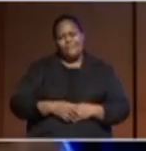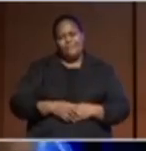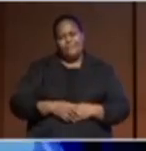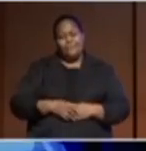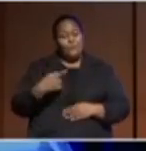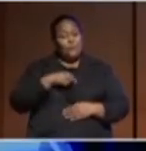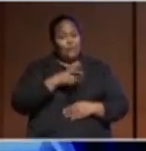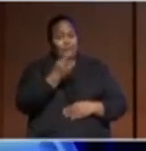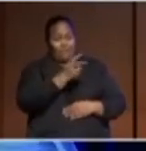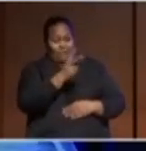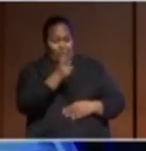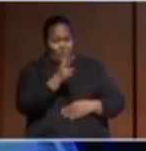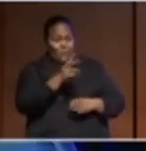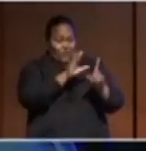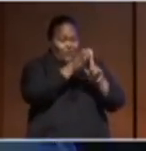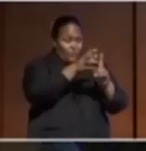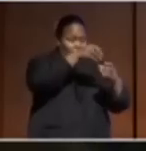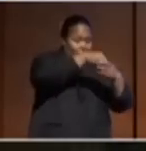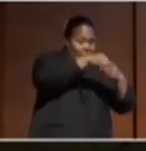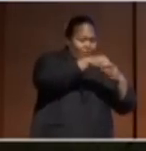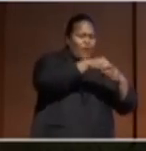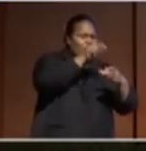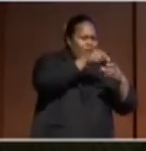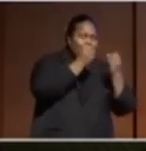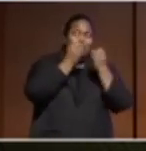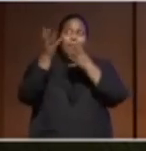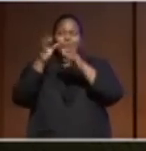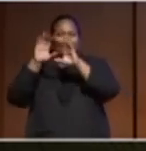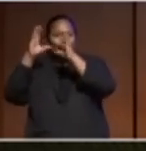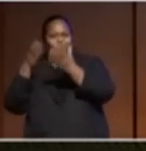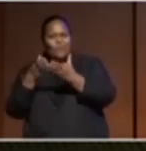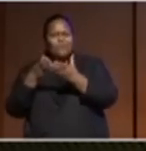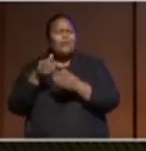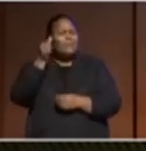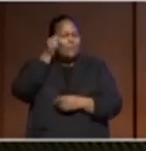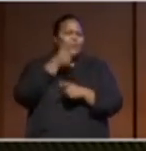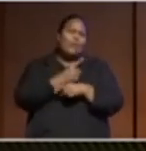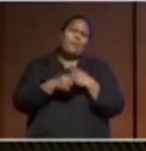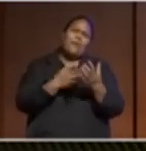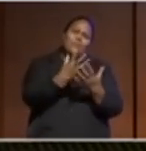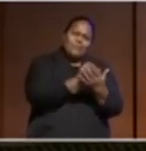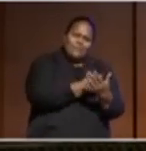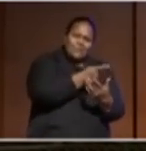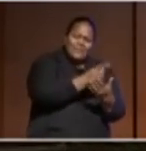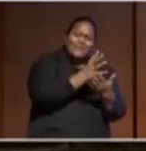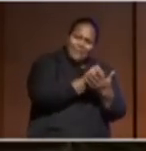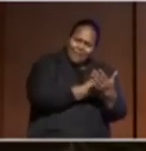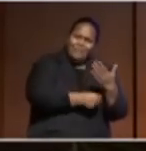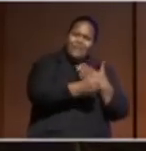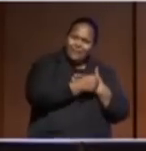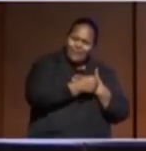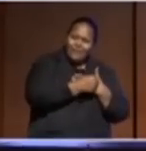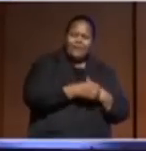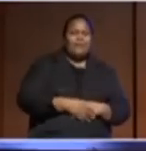we have in our culture. And I know we talk a lot about preserving it, but it's not just about preserving. It's about bringing those